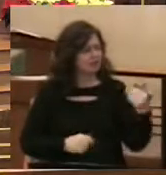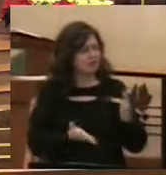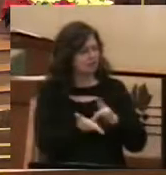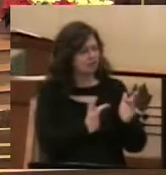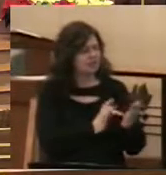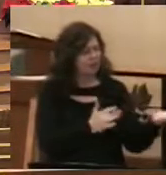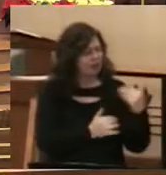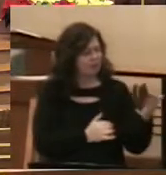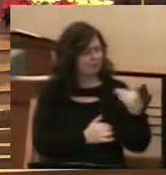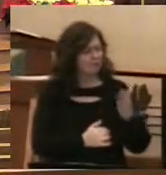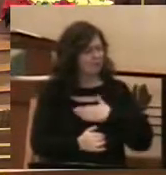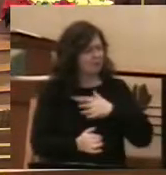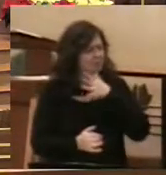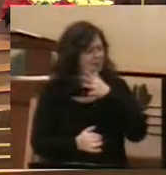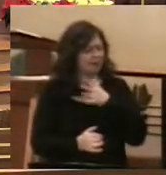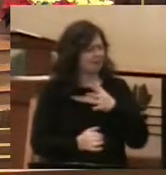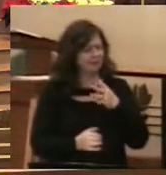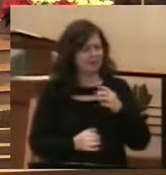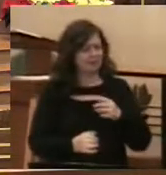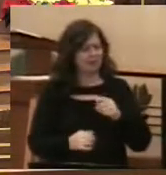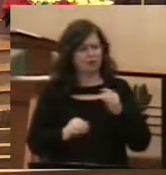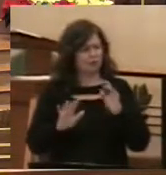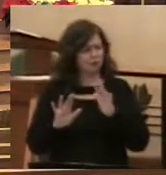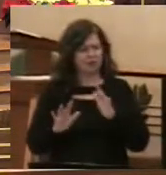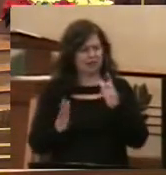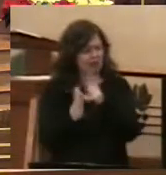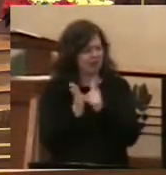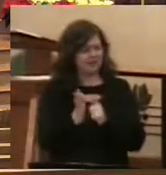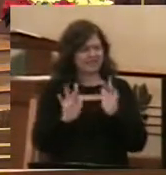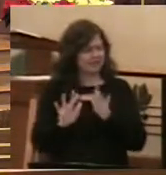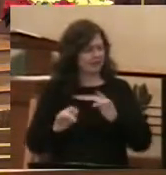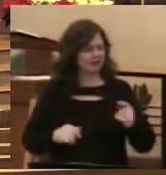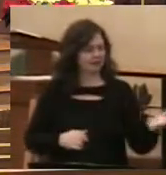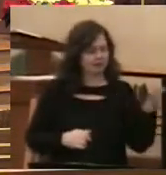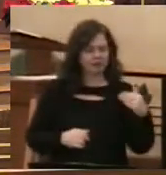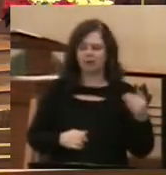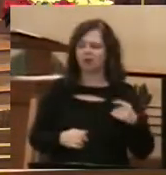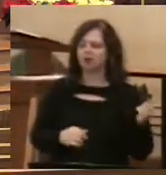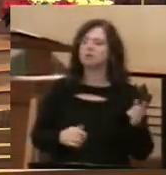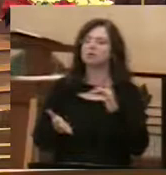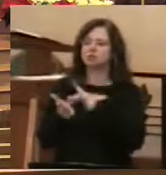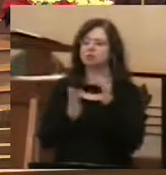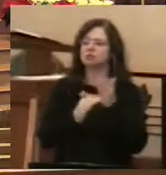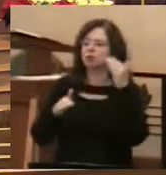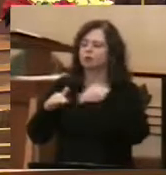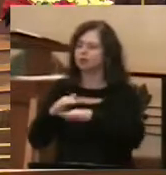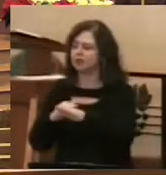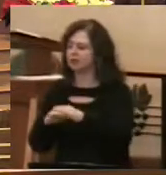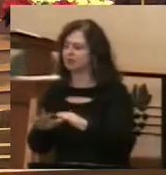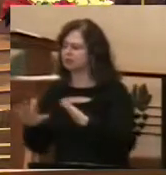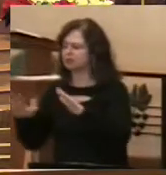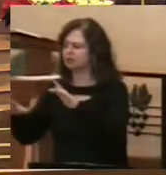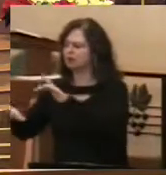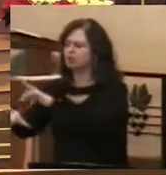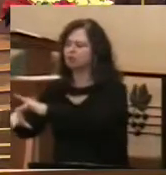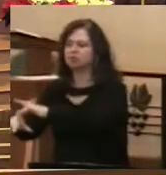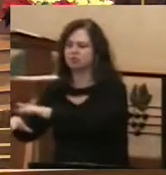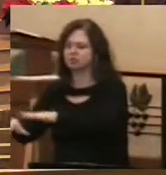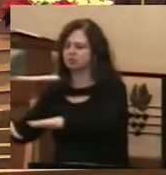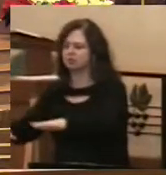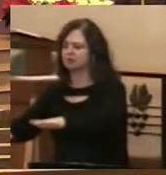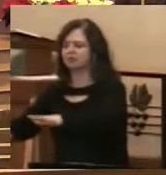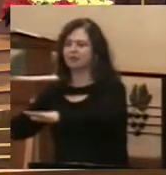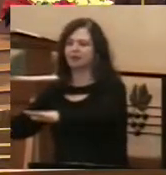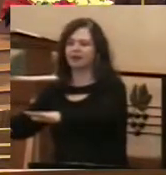relieves her of the fever. She is relieved so freely that it says she gets up and she starts to serve them a